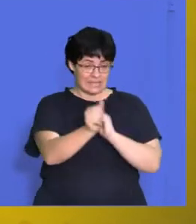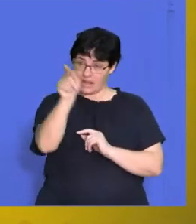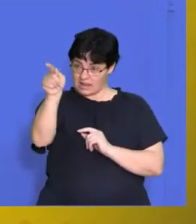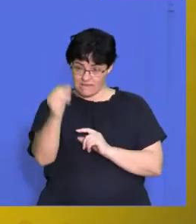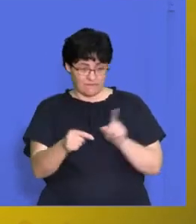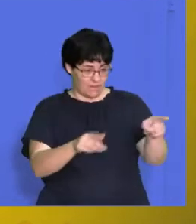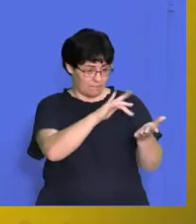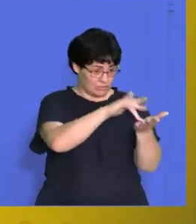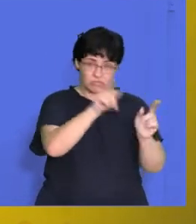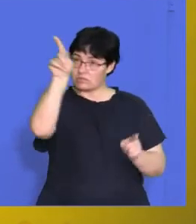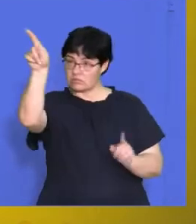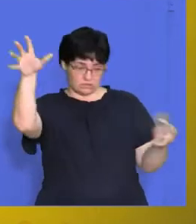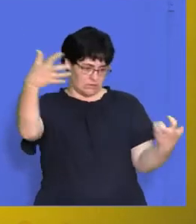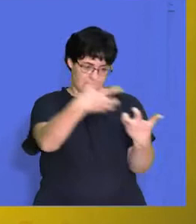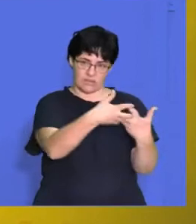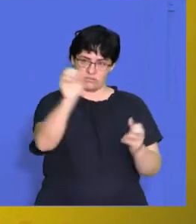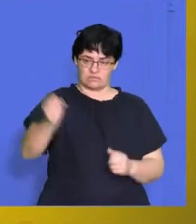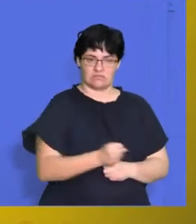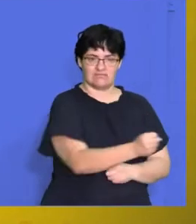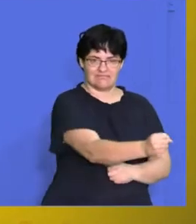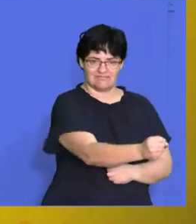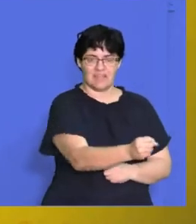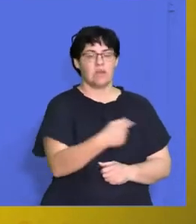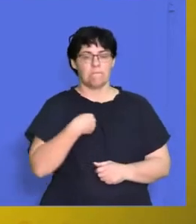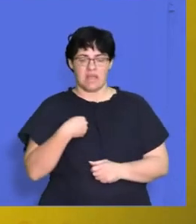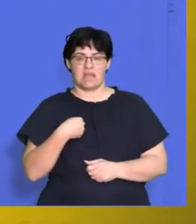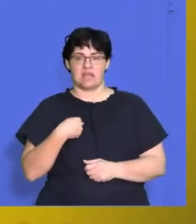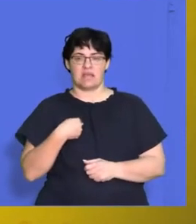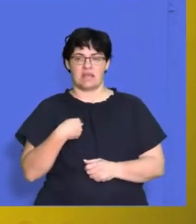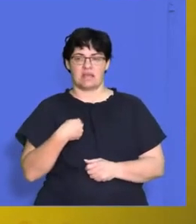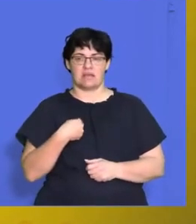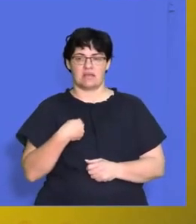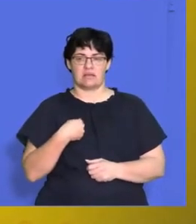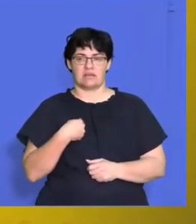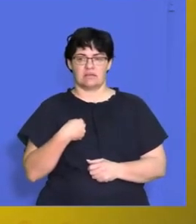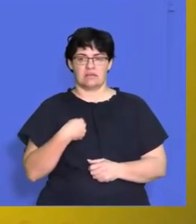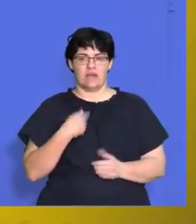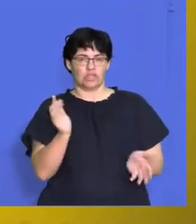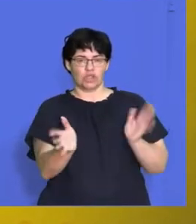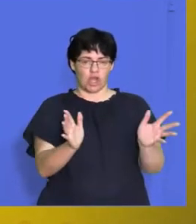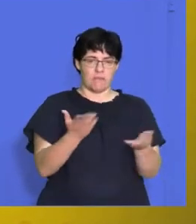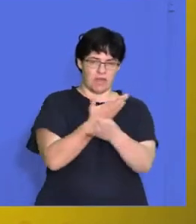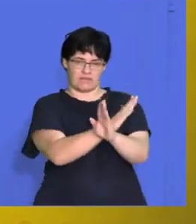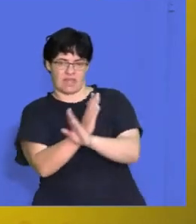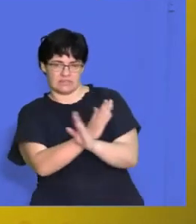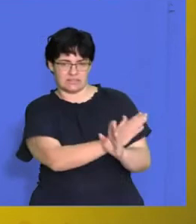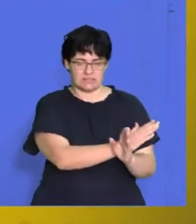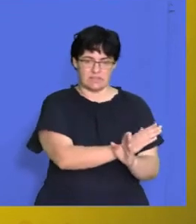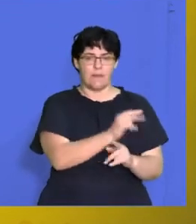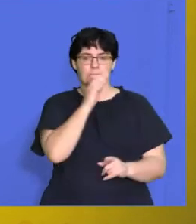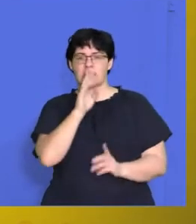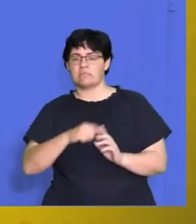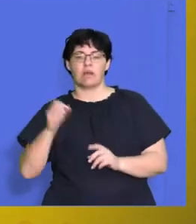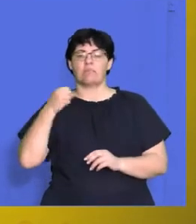in the right job there so it's like if I'm a defender in a soccer team I'm not going to be